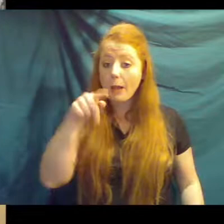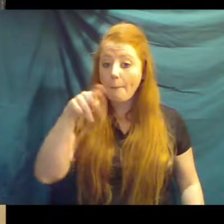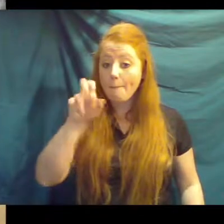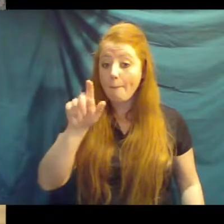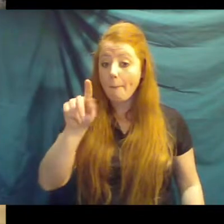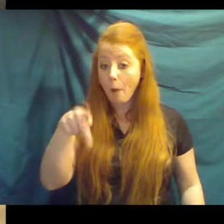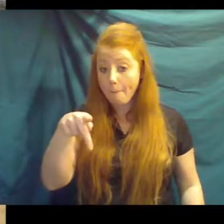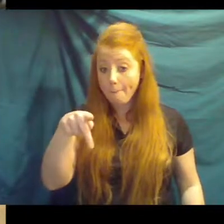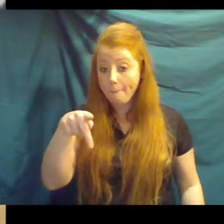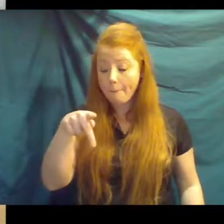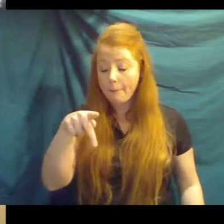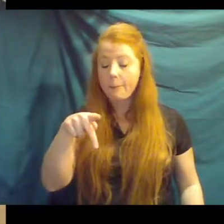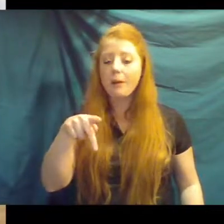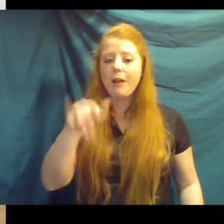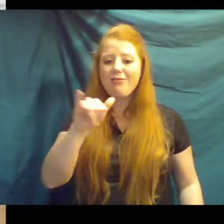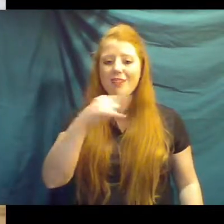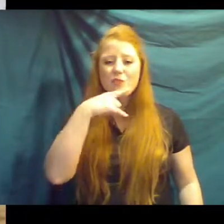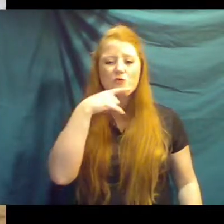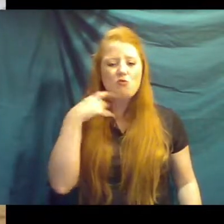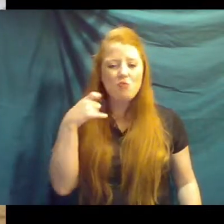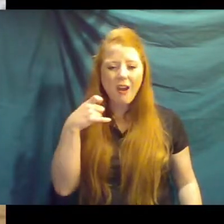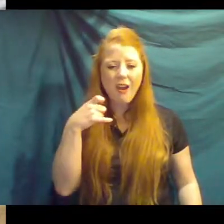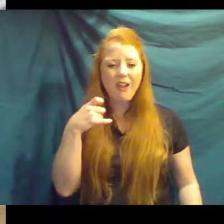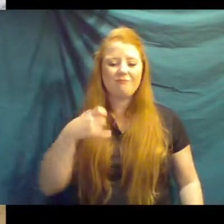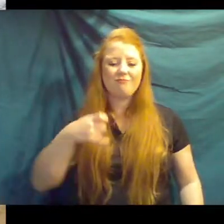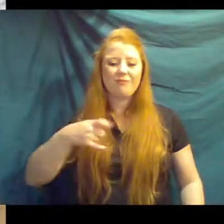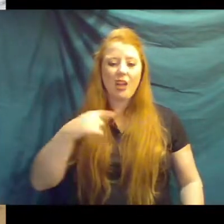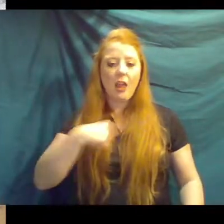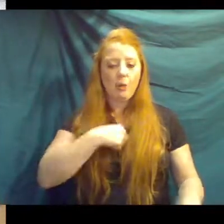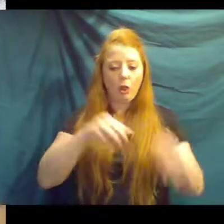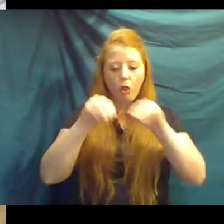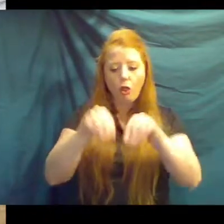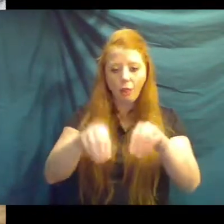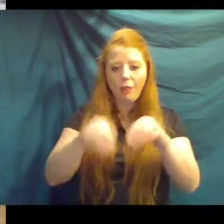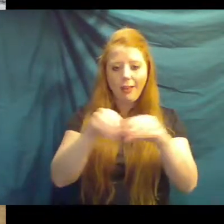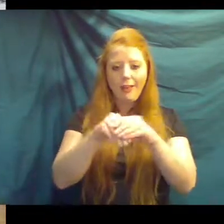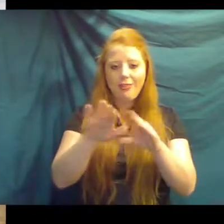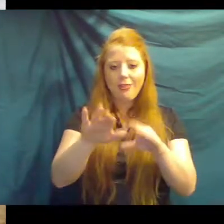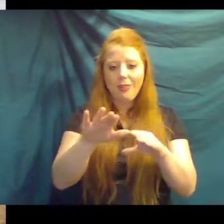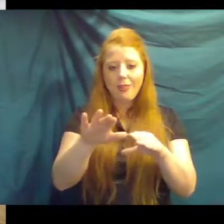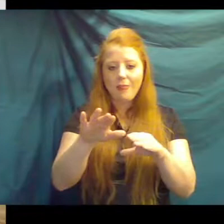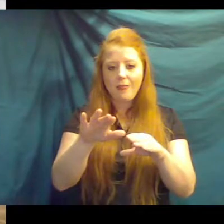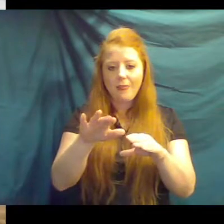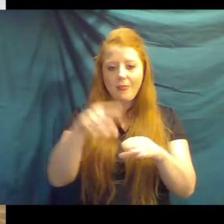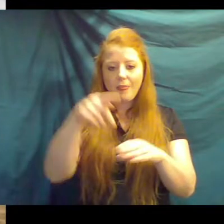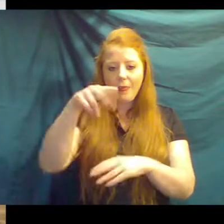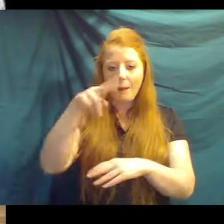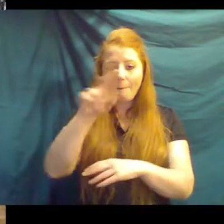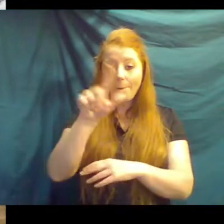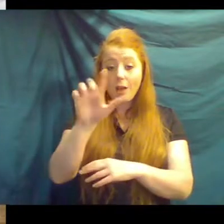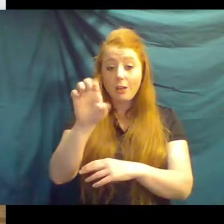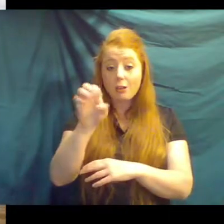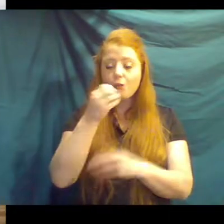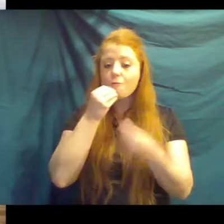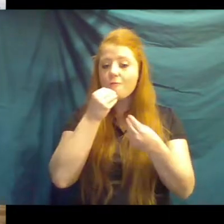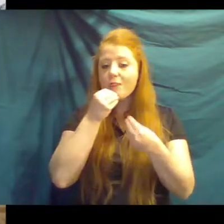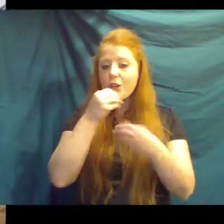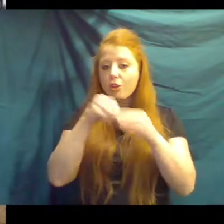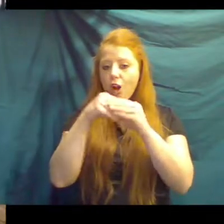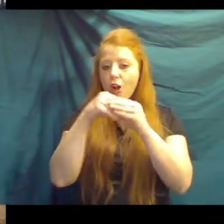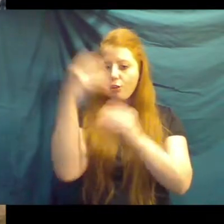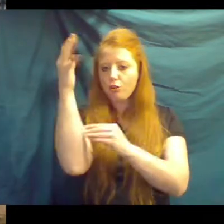which is dry. It comes dry and we soak it and put it in a lot of their puzzle feeders so they have to use their tongue and kind of